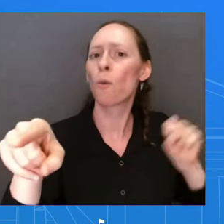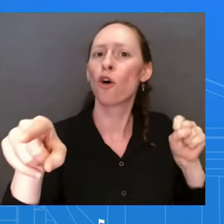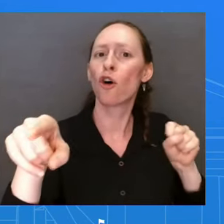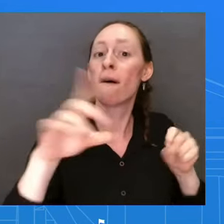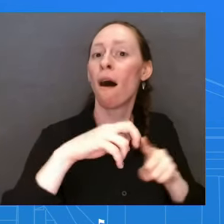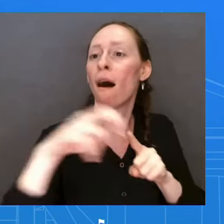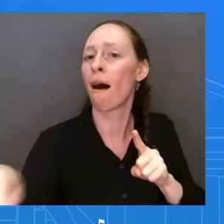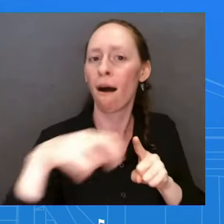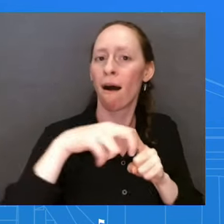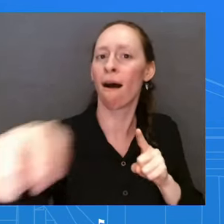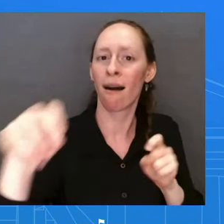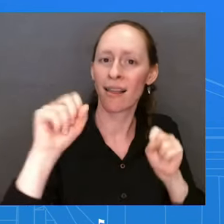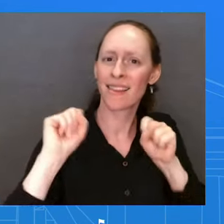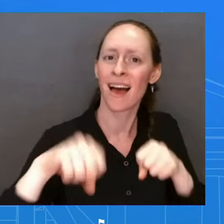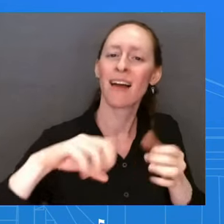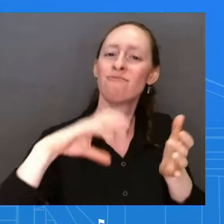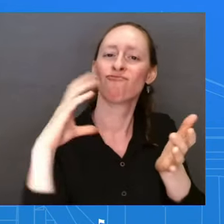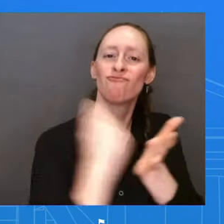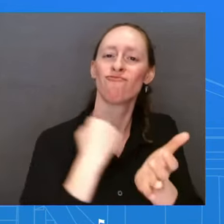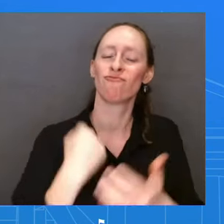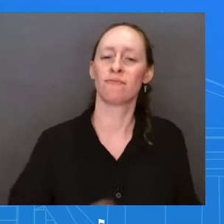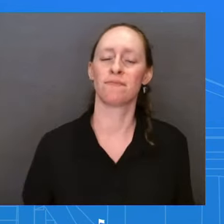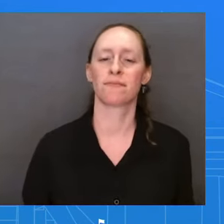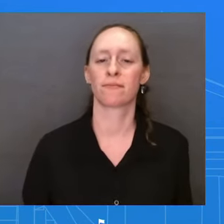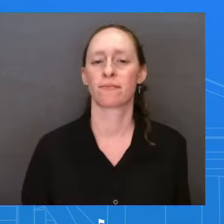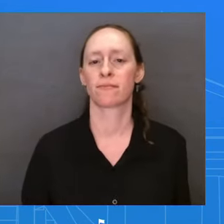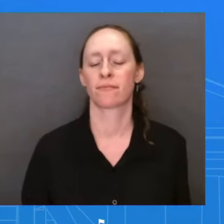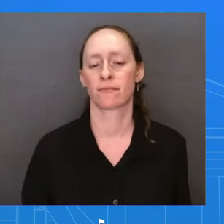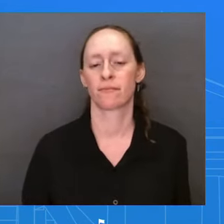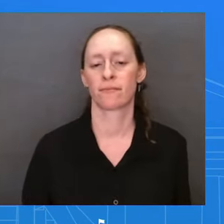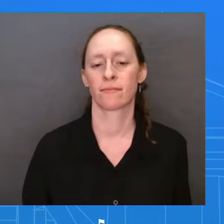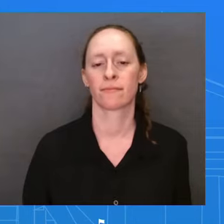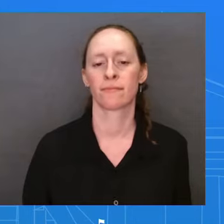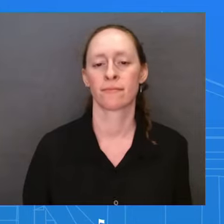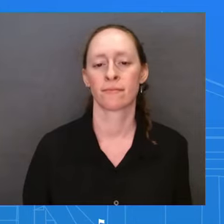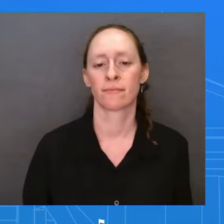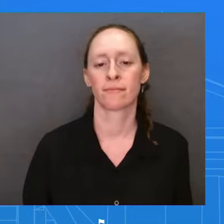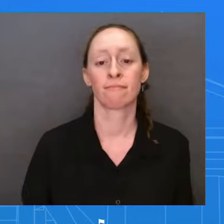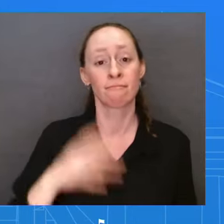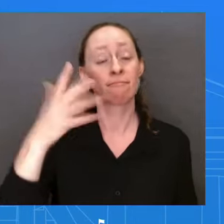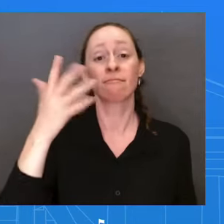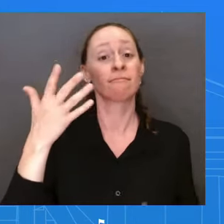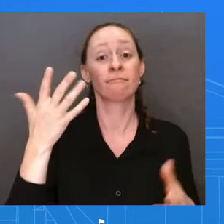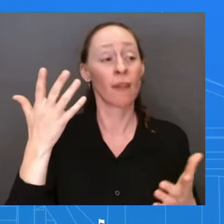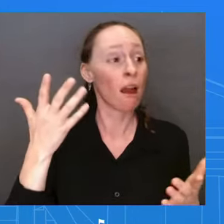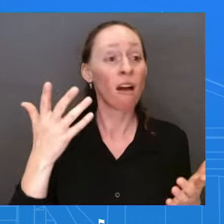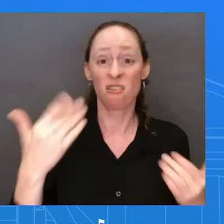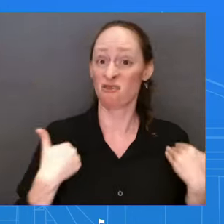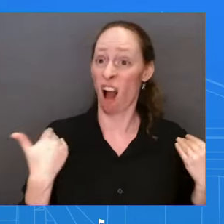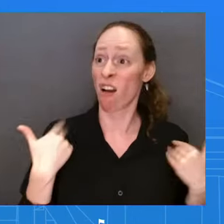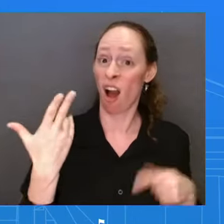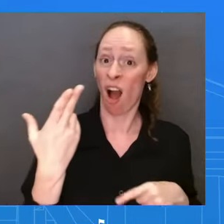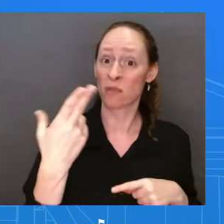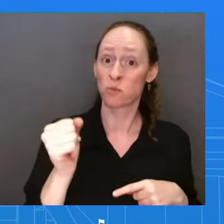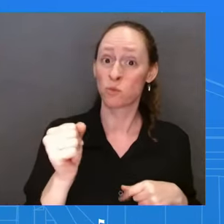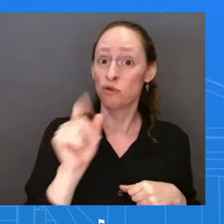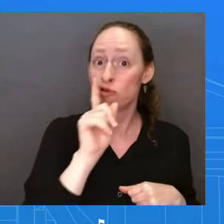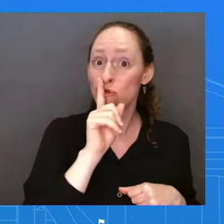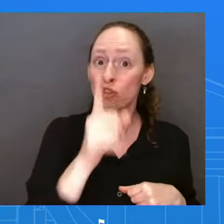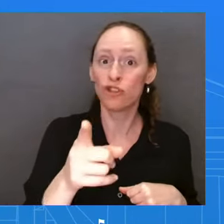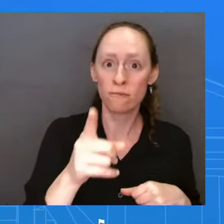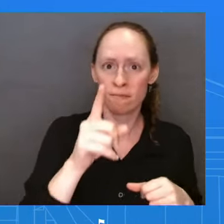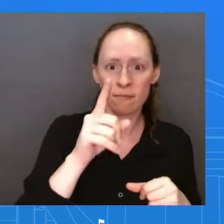back, uh, to high school level curricula. And that's very much what he has in mind when he talks about how skilled,